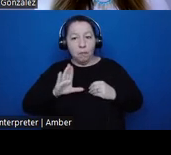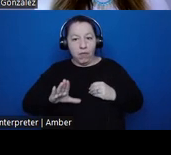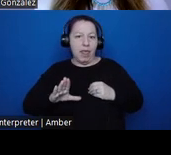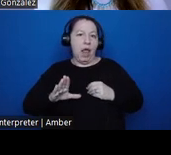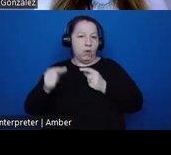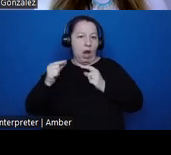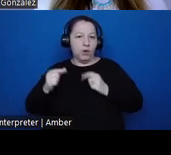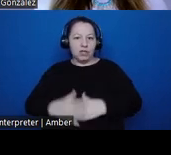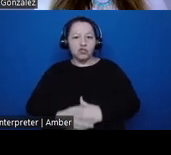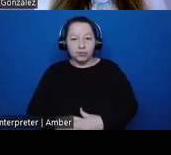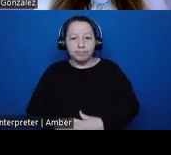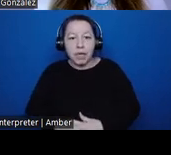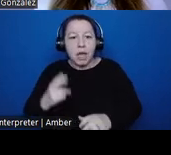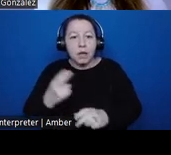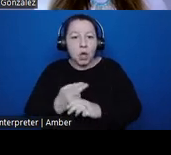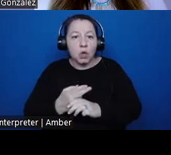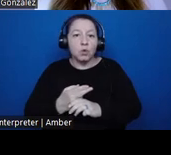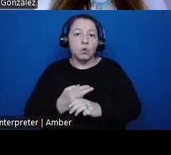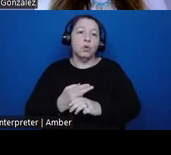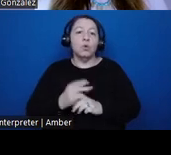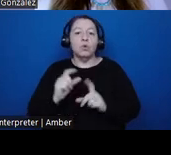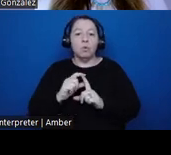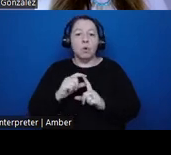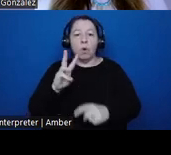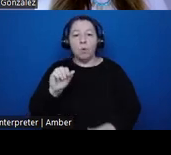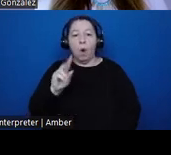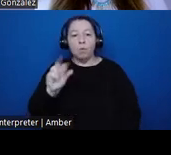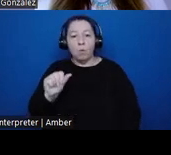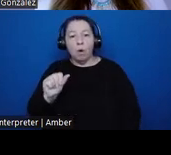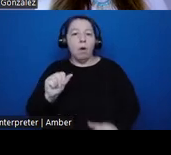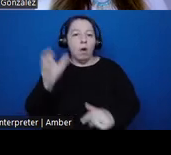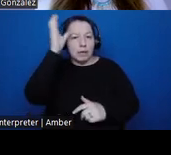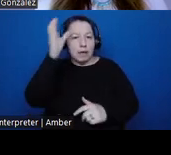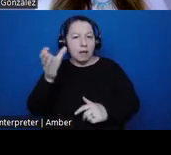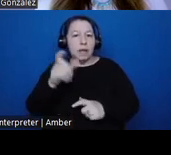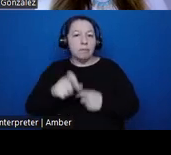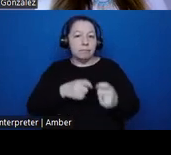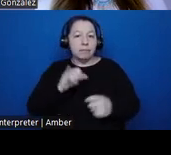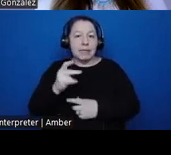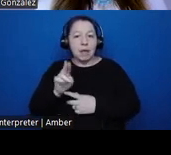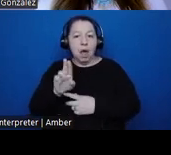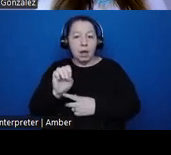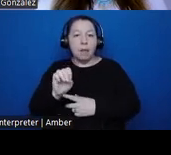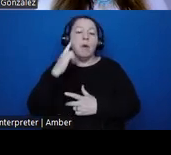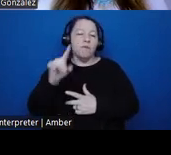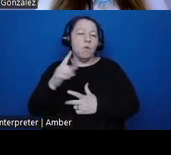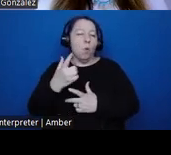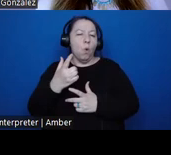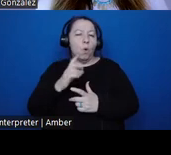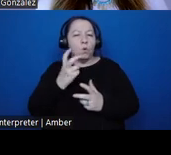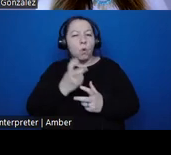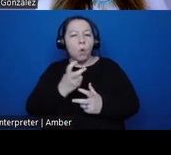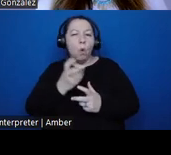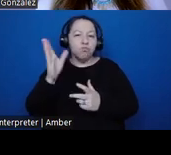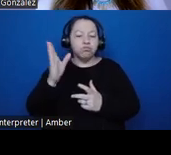Internally, they use the chinook wawa concept of economy in lieu of myth or oral history to refer to their collective histories from